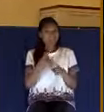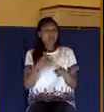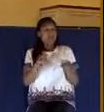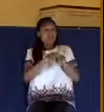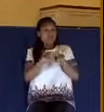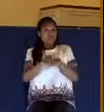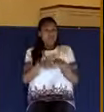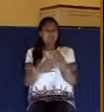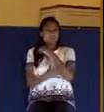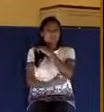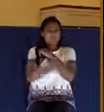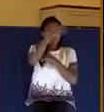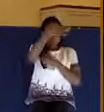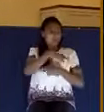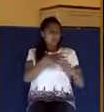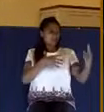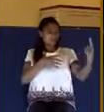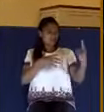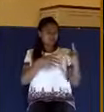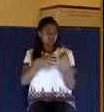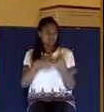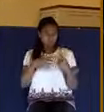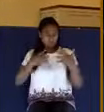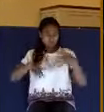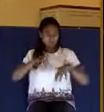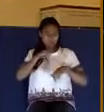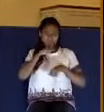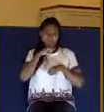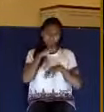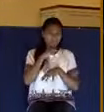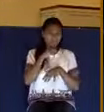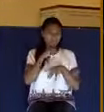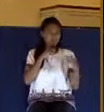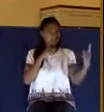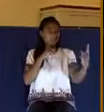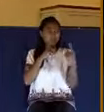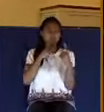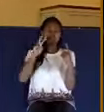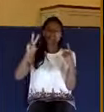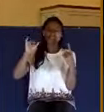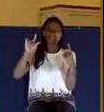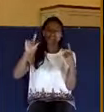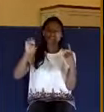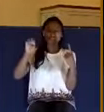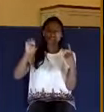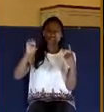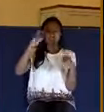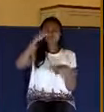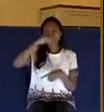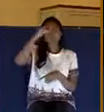poor man and vile raiment. In classical Greek, the word for vile means dirty.